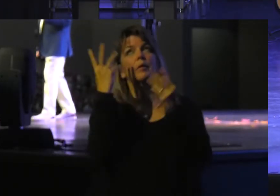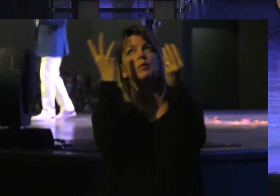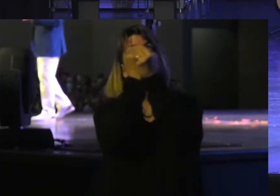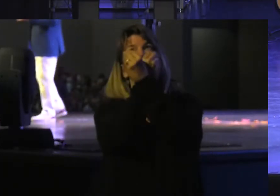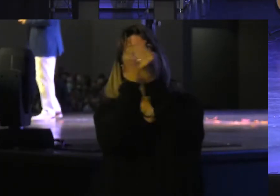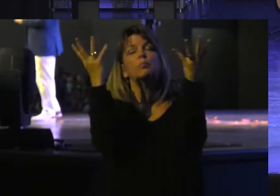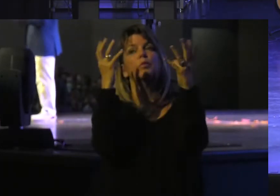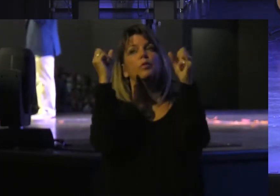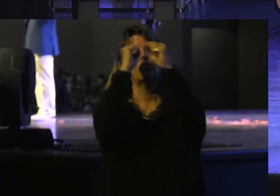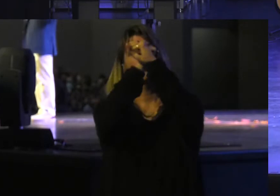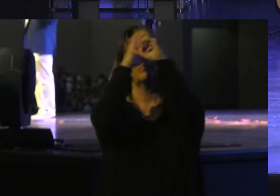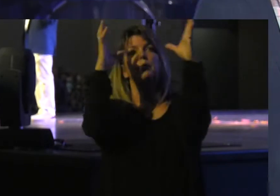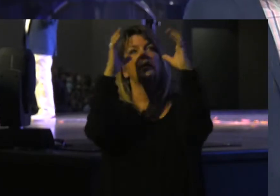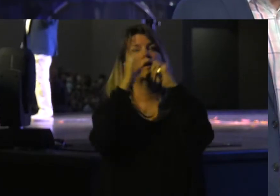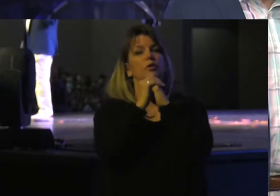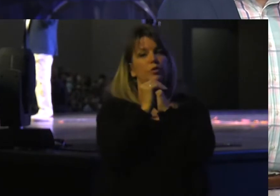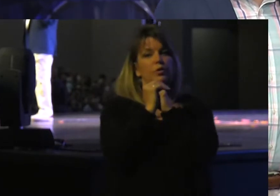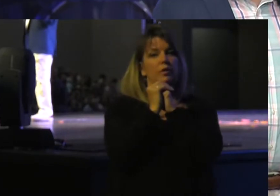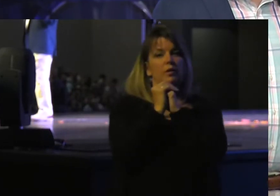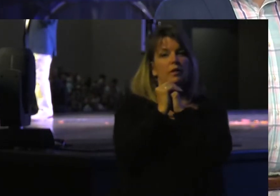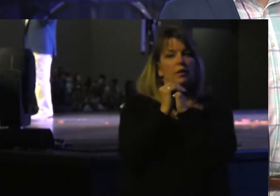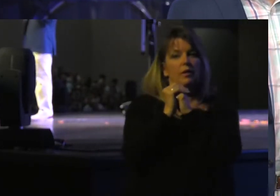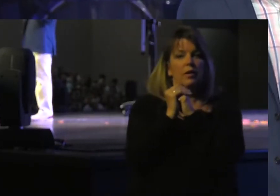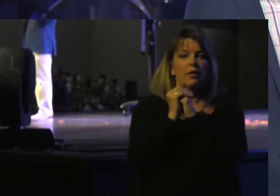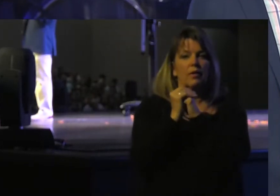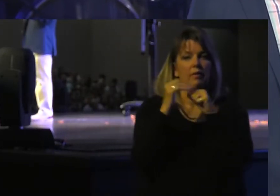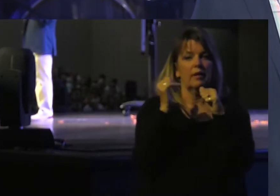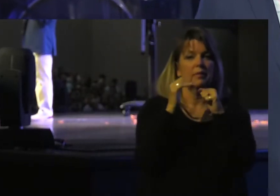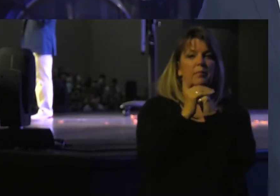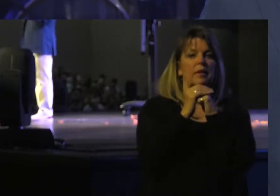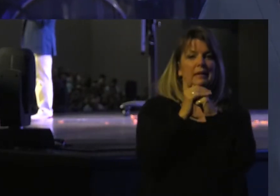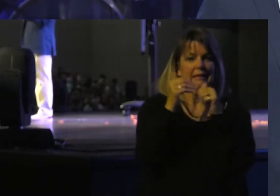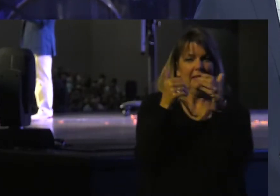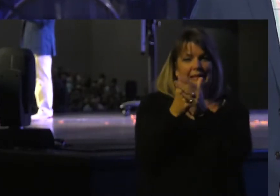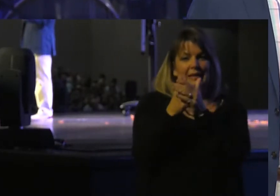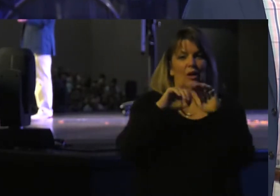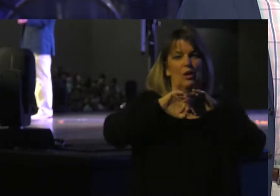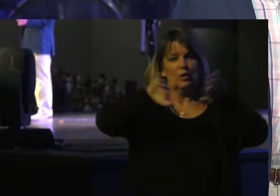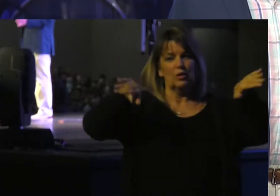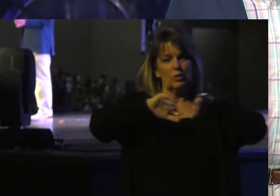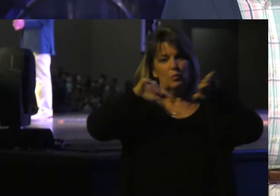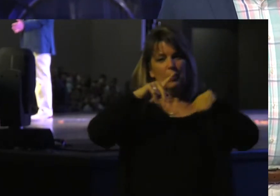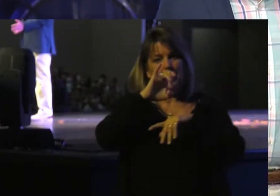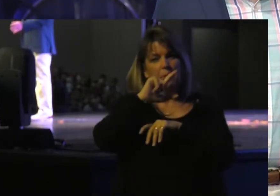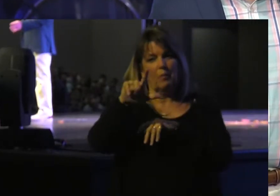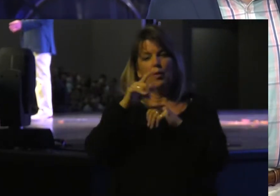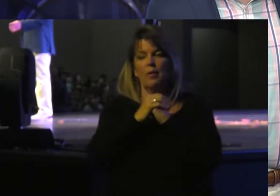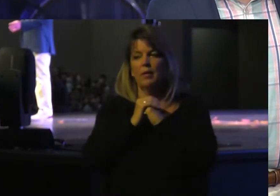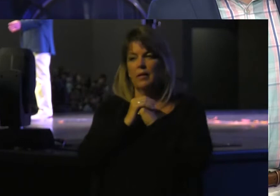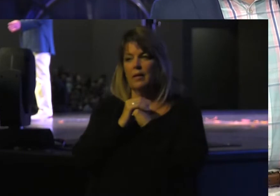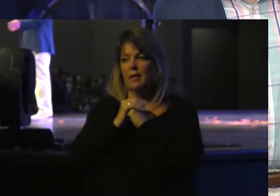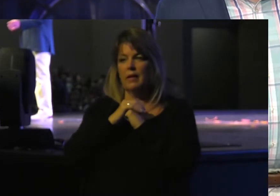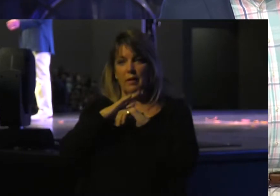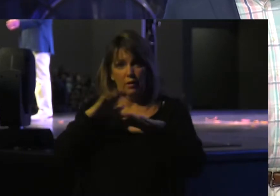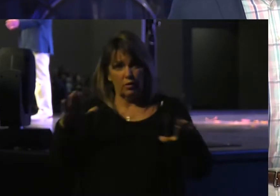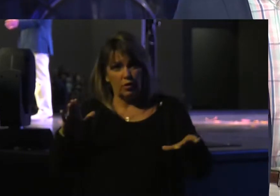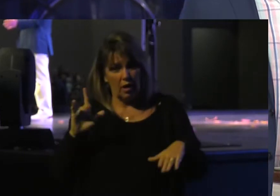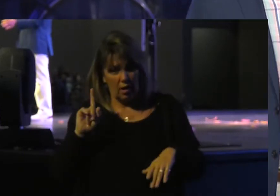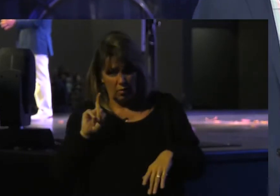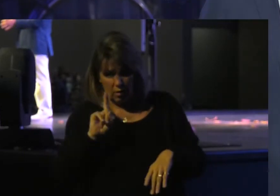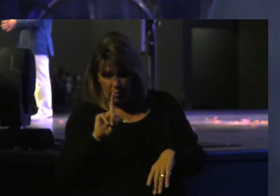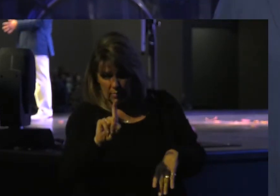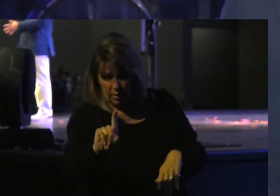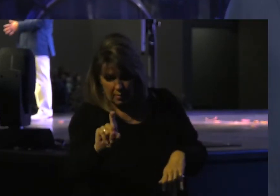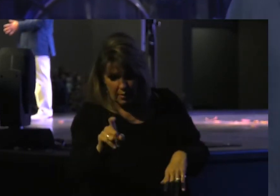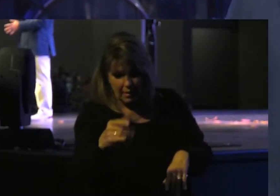going to play out On the side Of every swimming pool This spring The child nervously Comes up to the edge If their